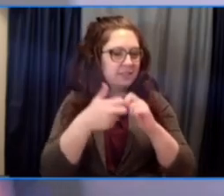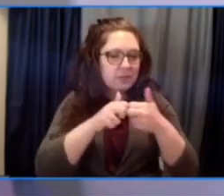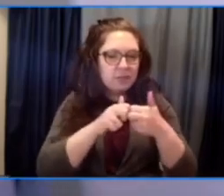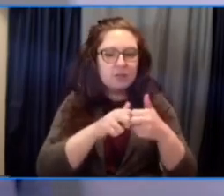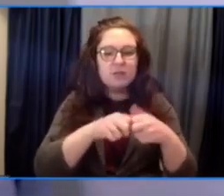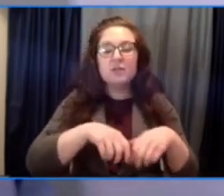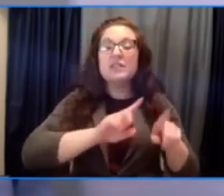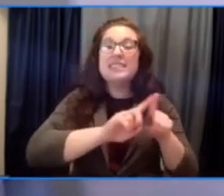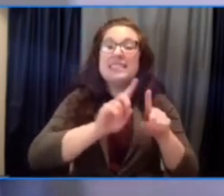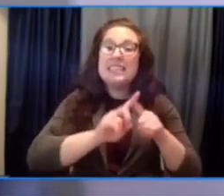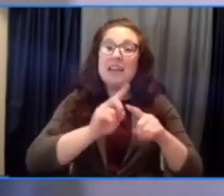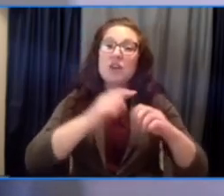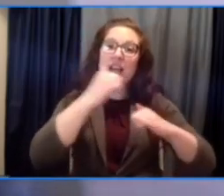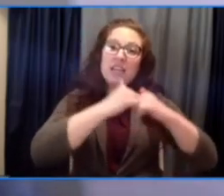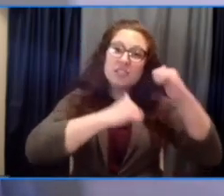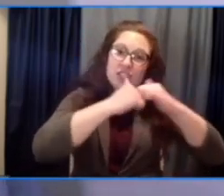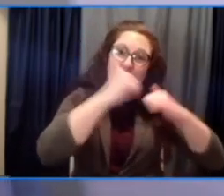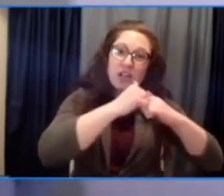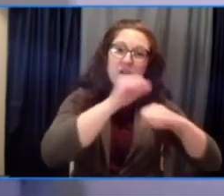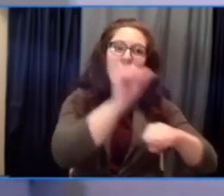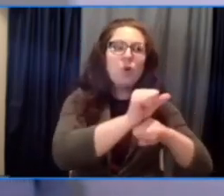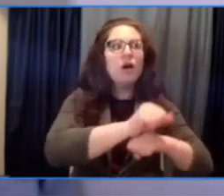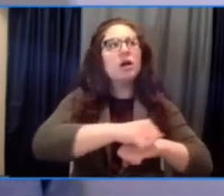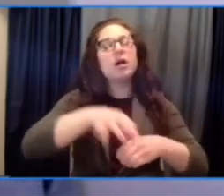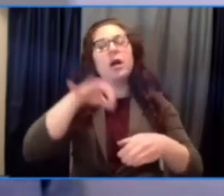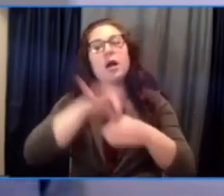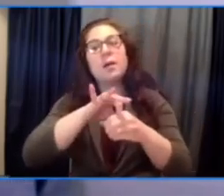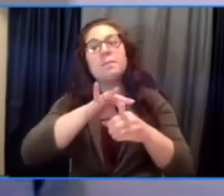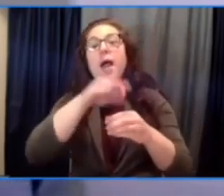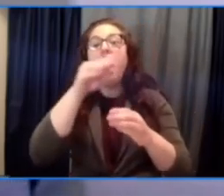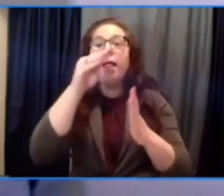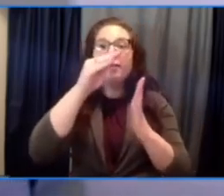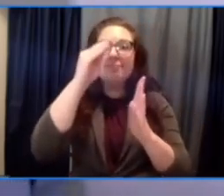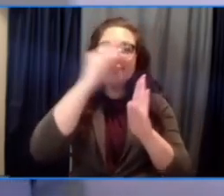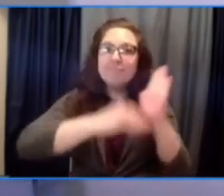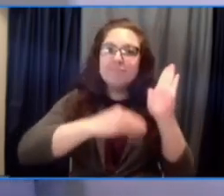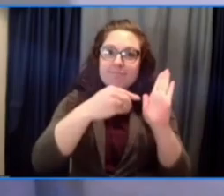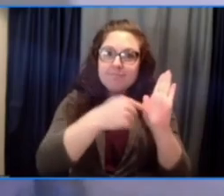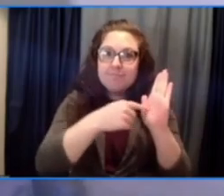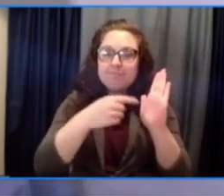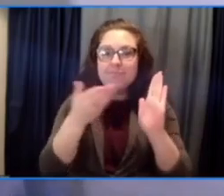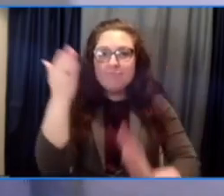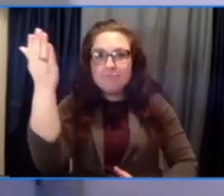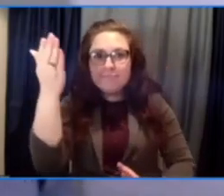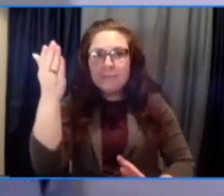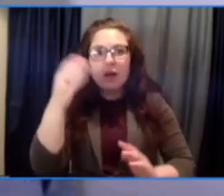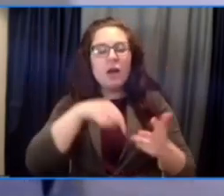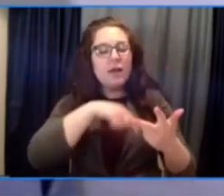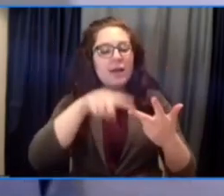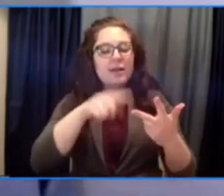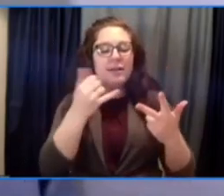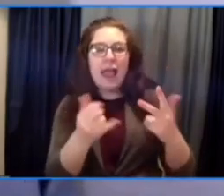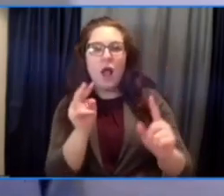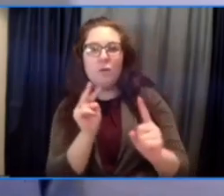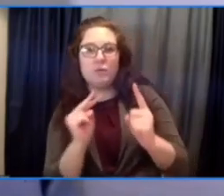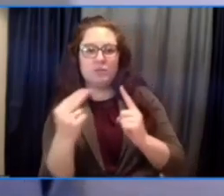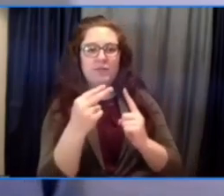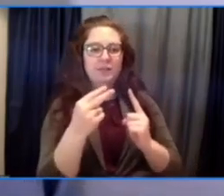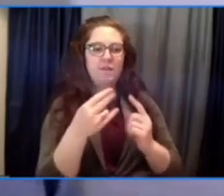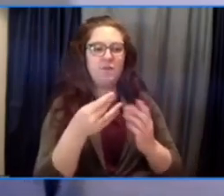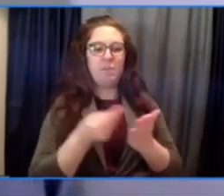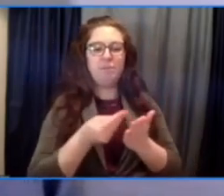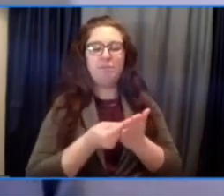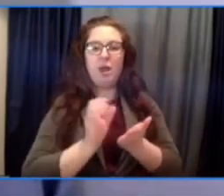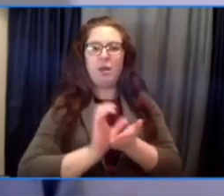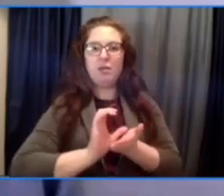ballot measure work, and now through the lens of a funder. And 2020 certainly put all of